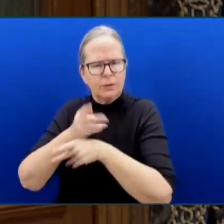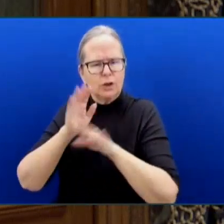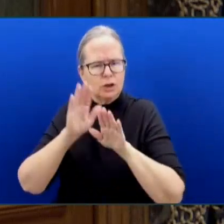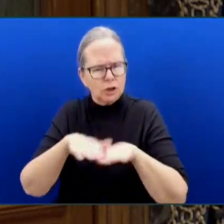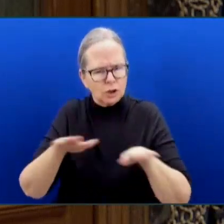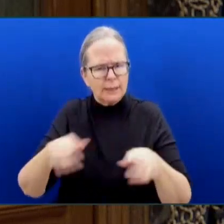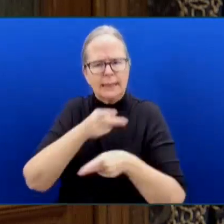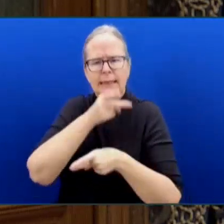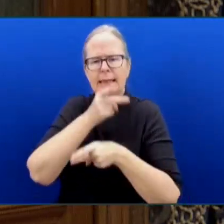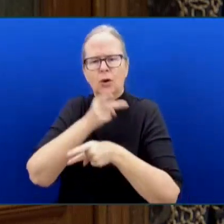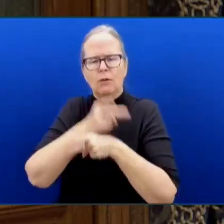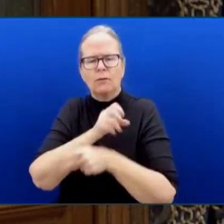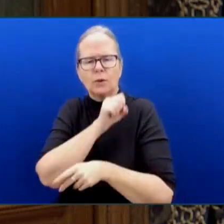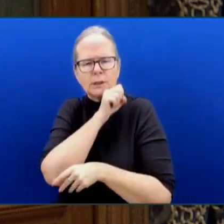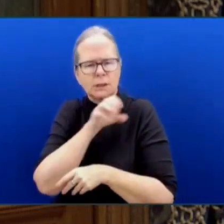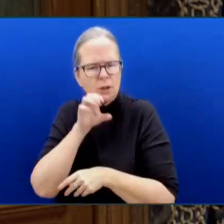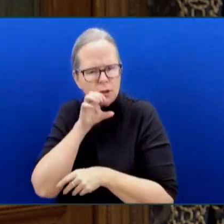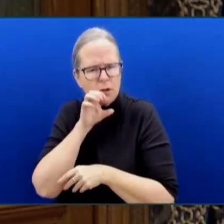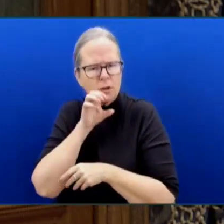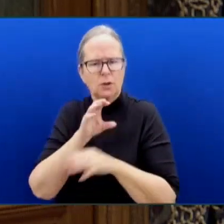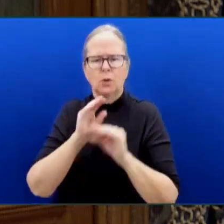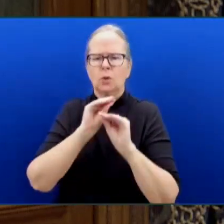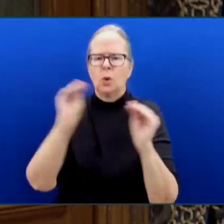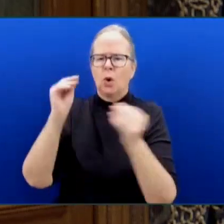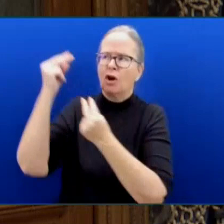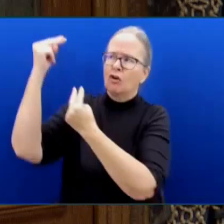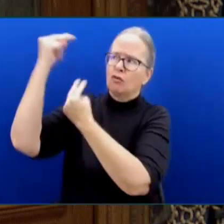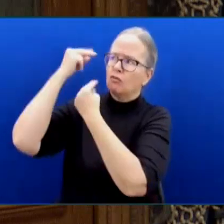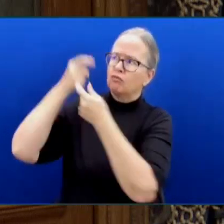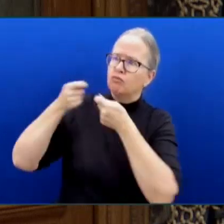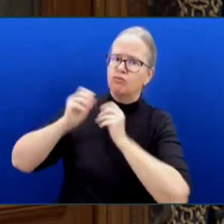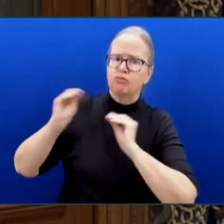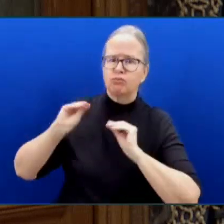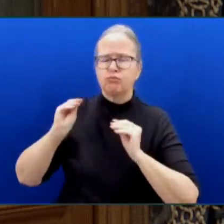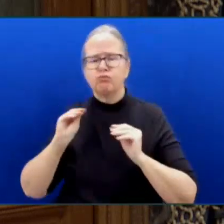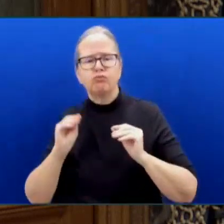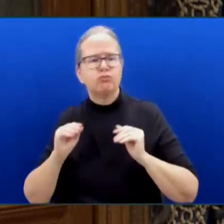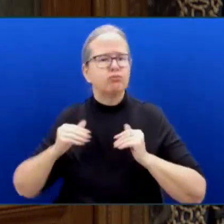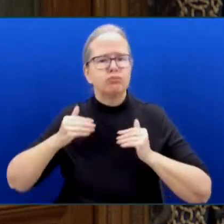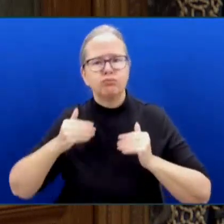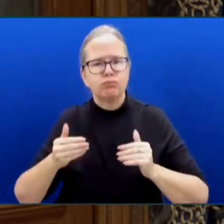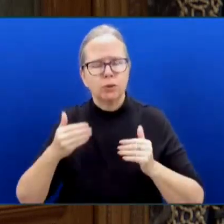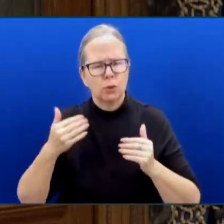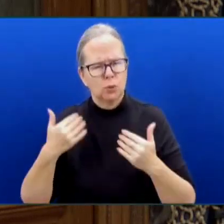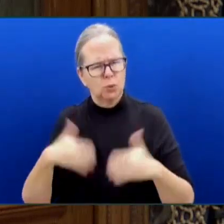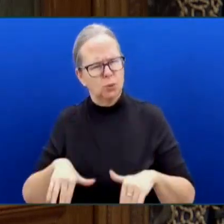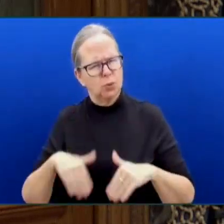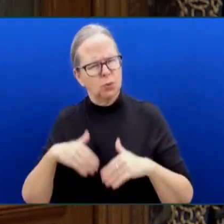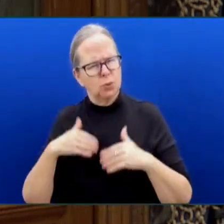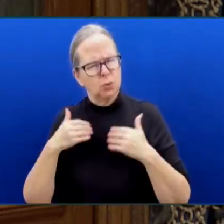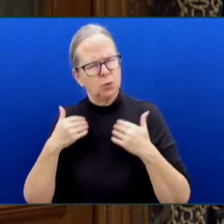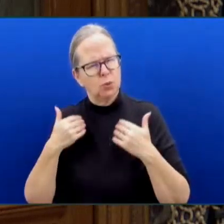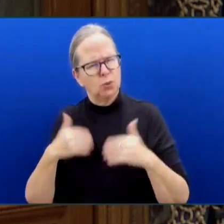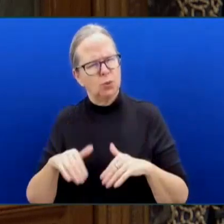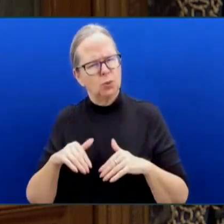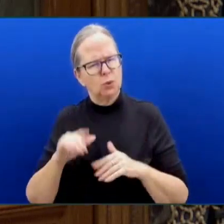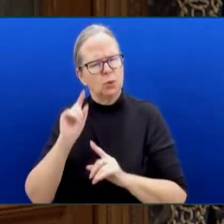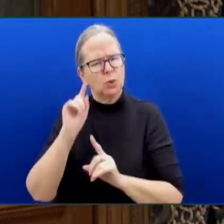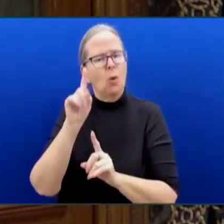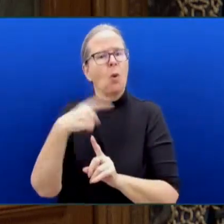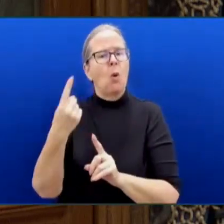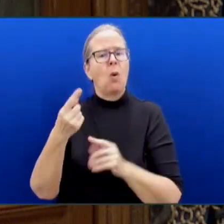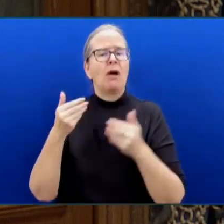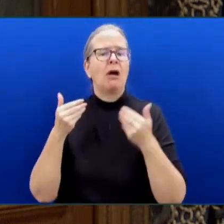only the most vulnerable children in our province to get that kind of special treatment, Mr. Speaker. And it's not the kind of special